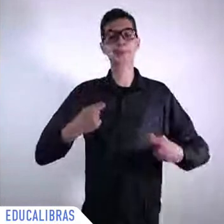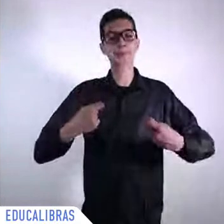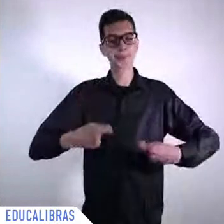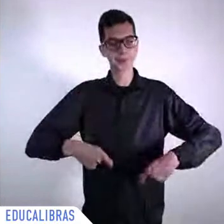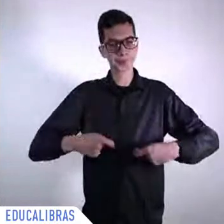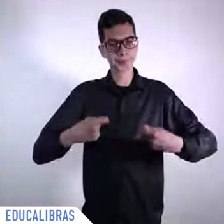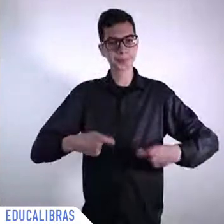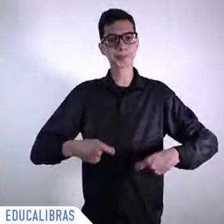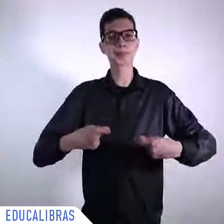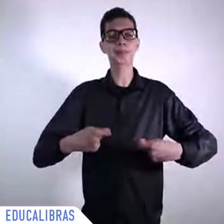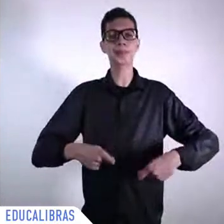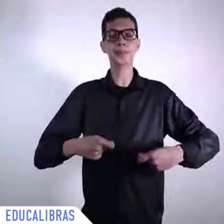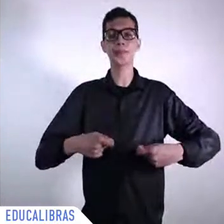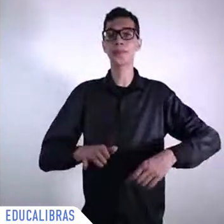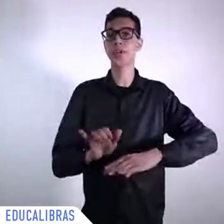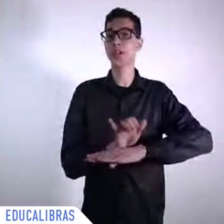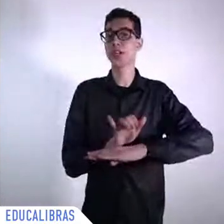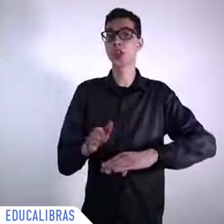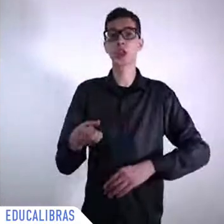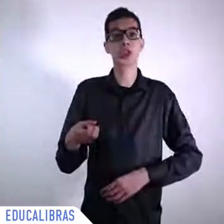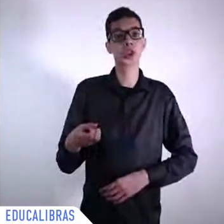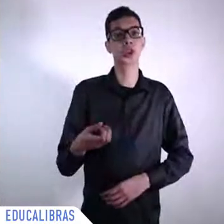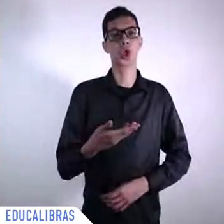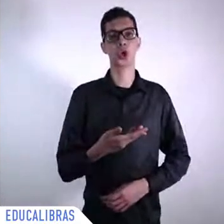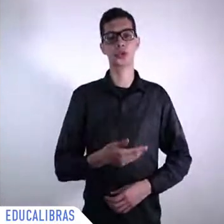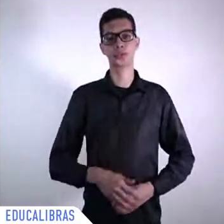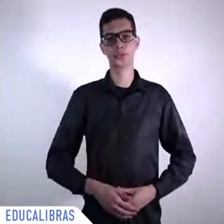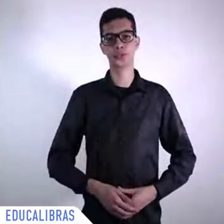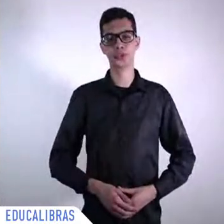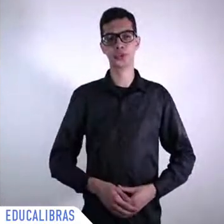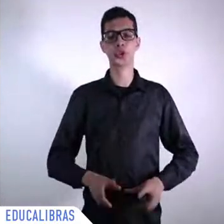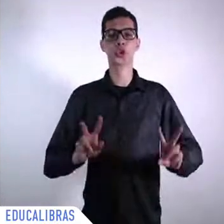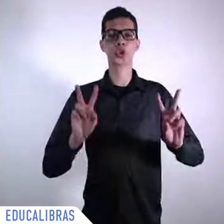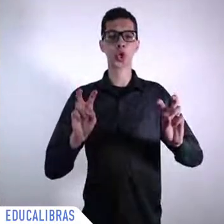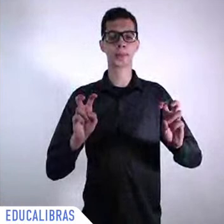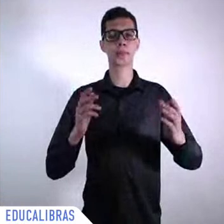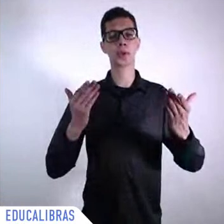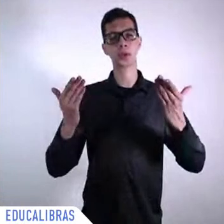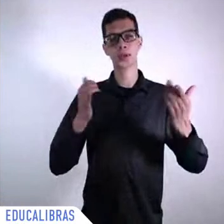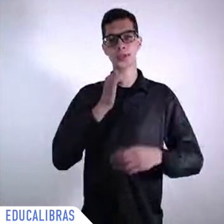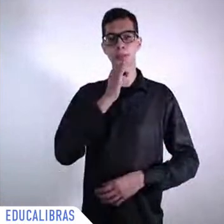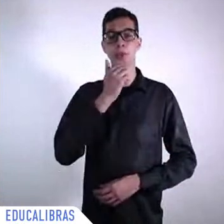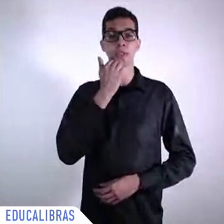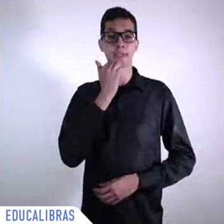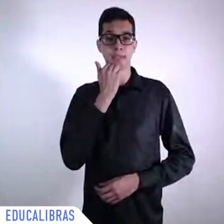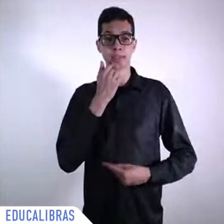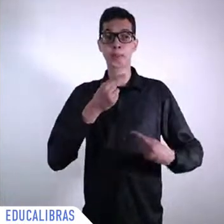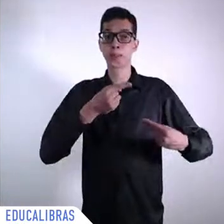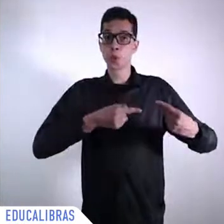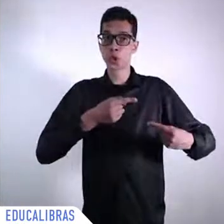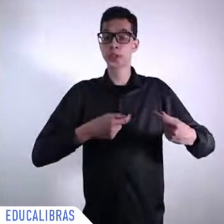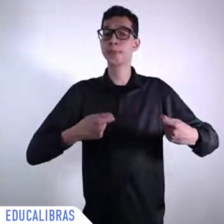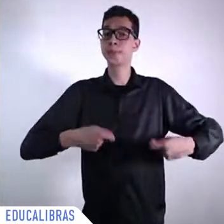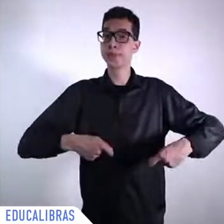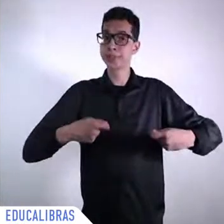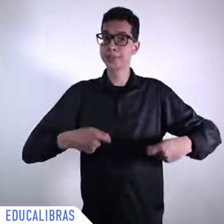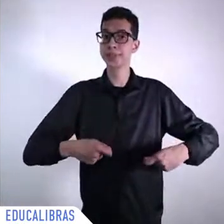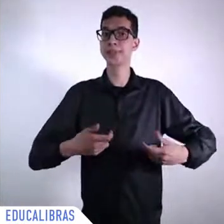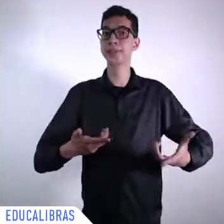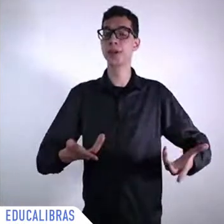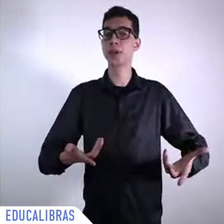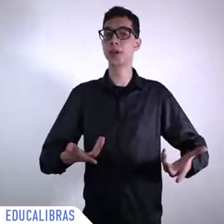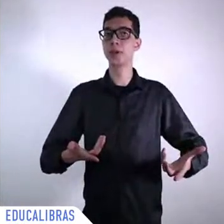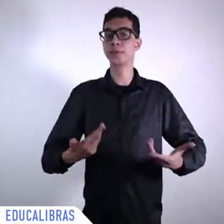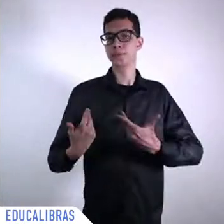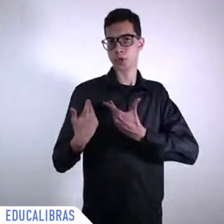actually already after Rio Plus 20 there was a report presented there by leaders commissioned by the then Secretary